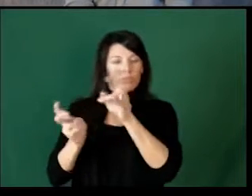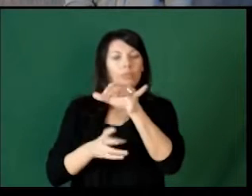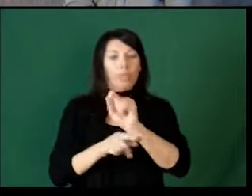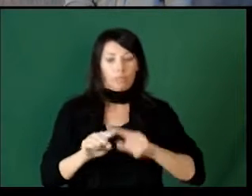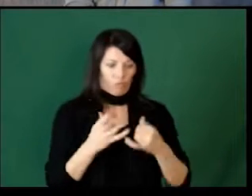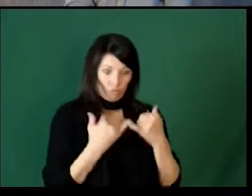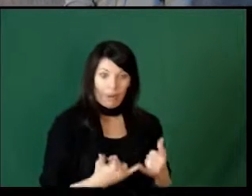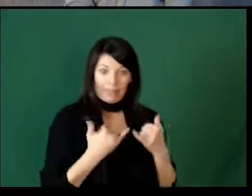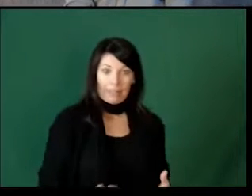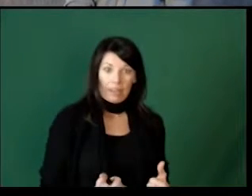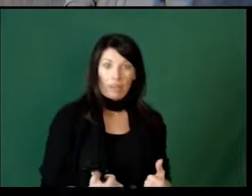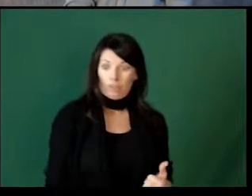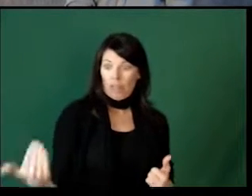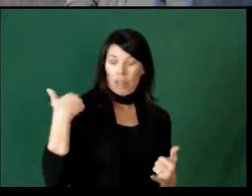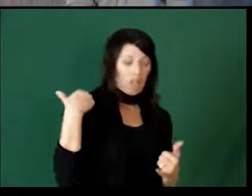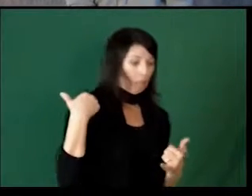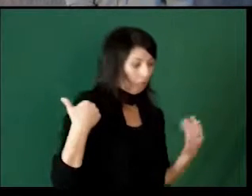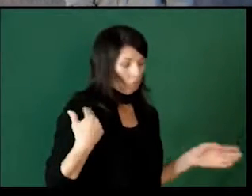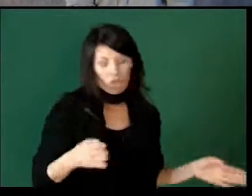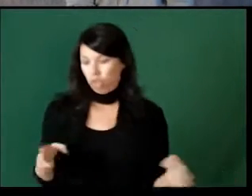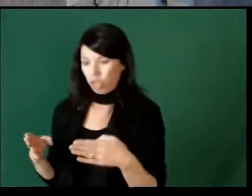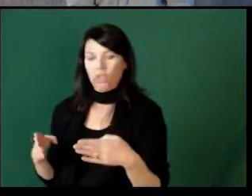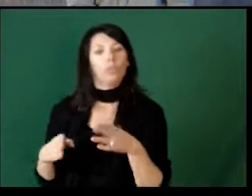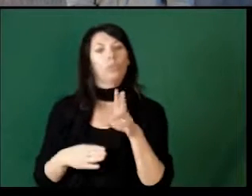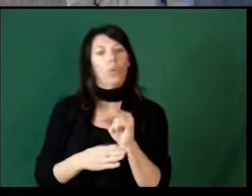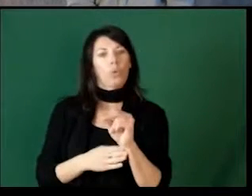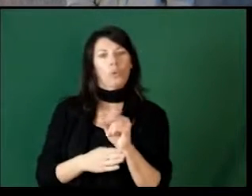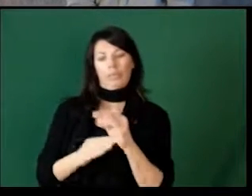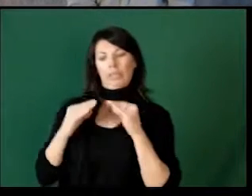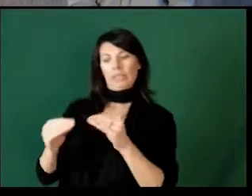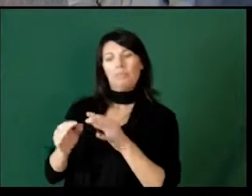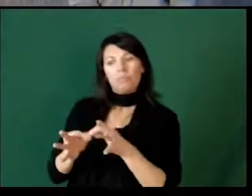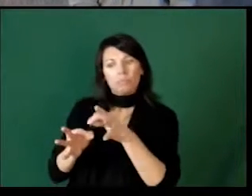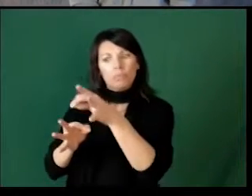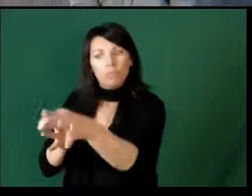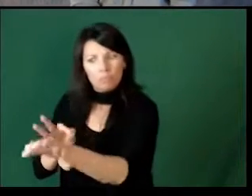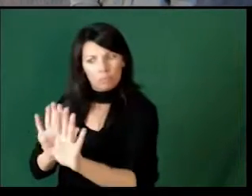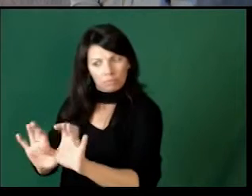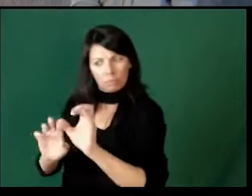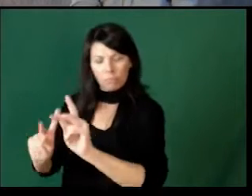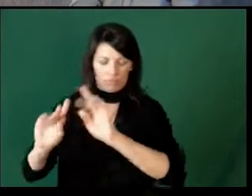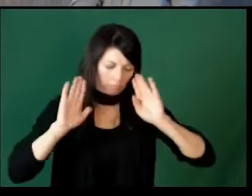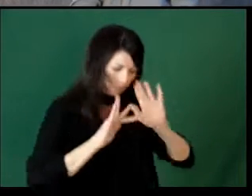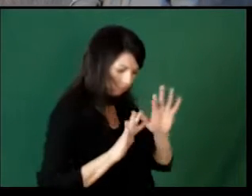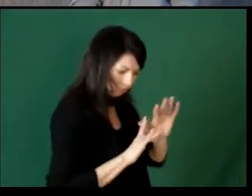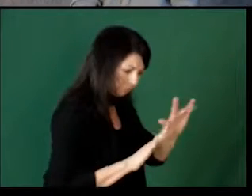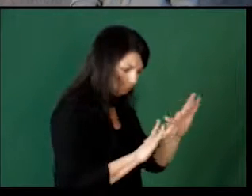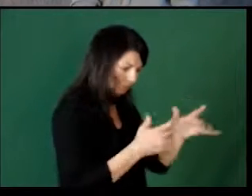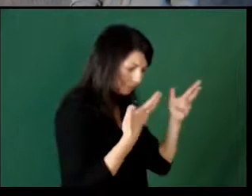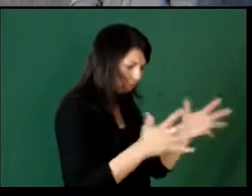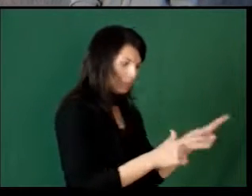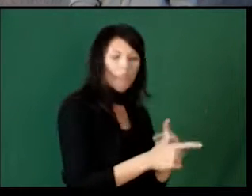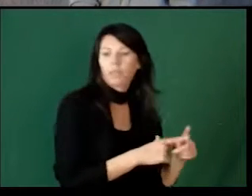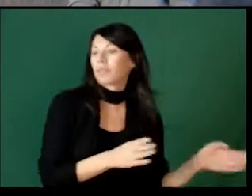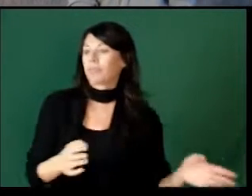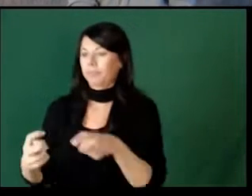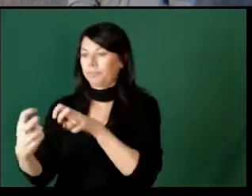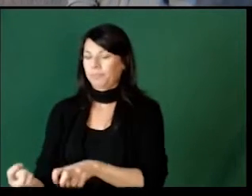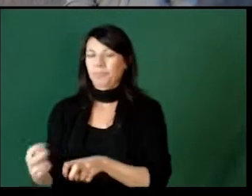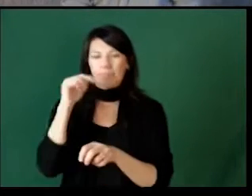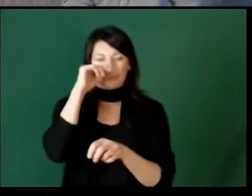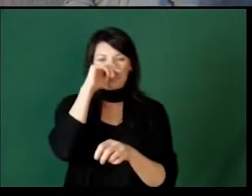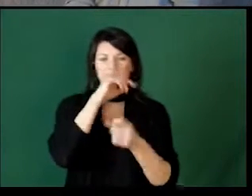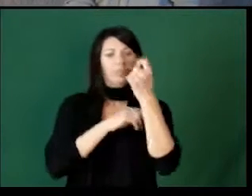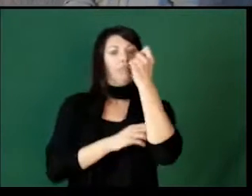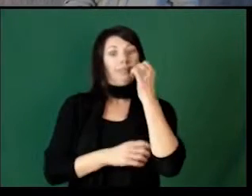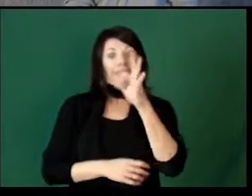but not right this moment. Teaching delayed gratification is very important for children. They found that for children that don't